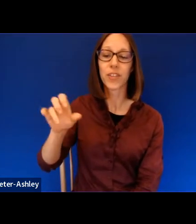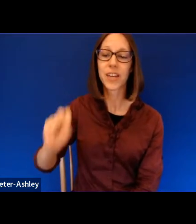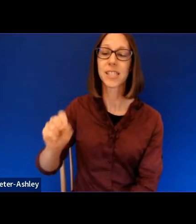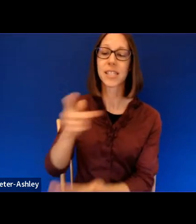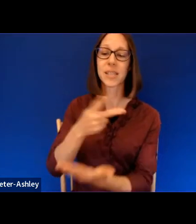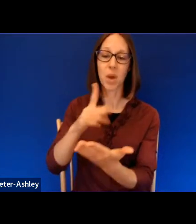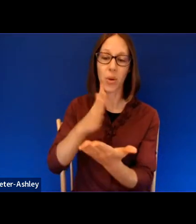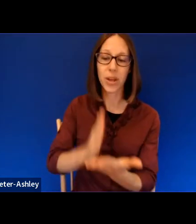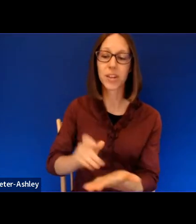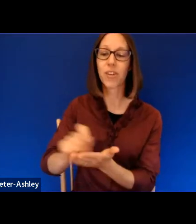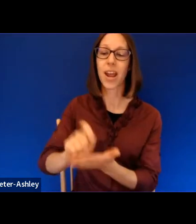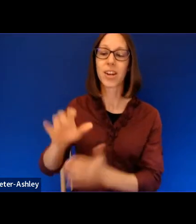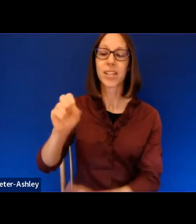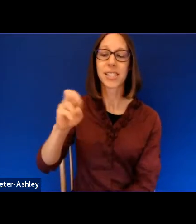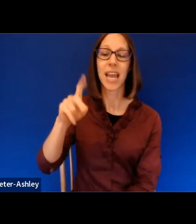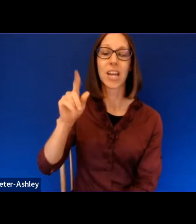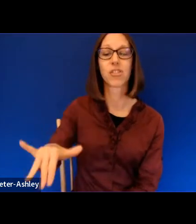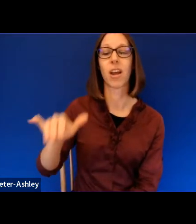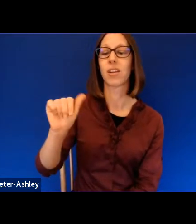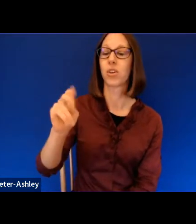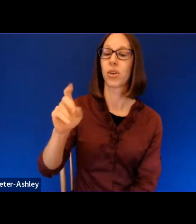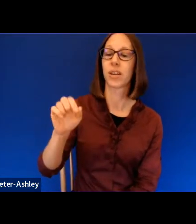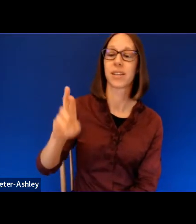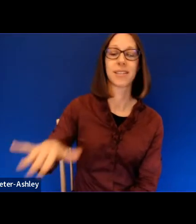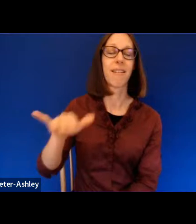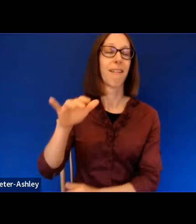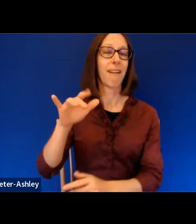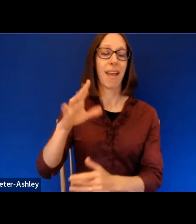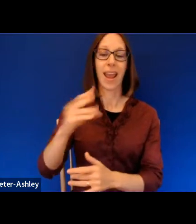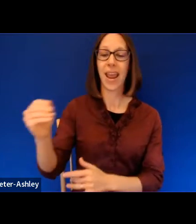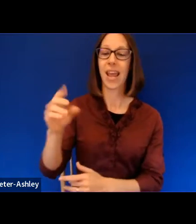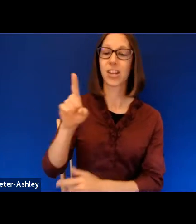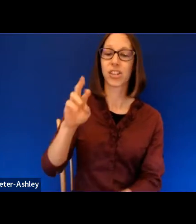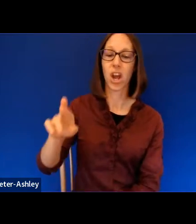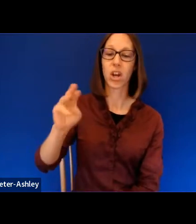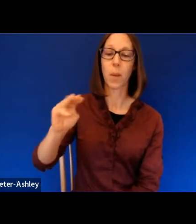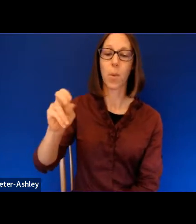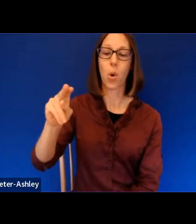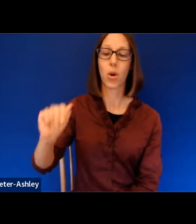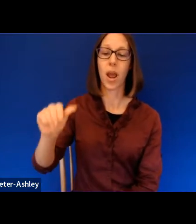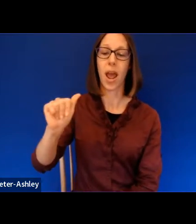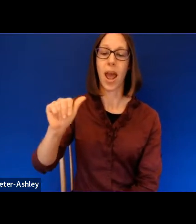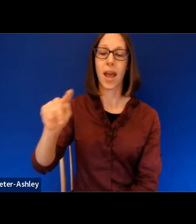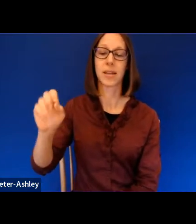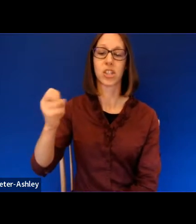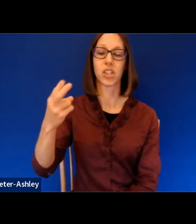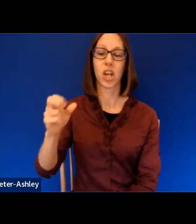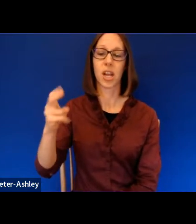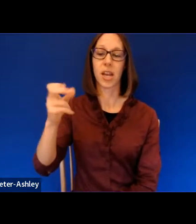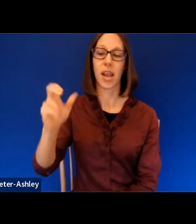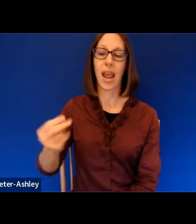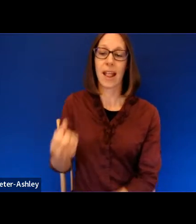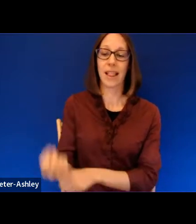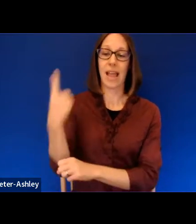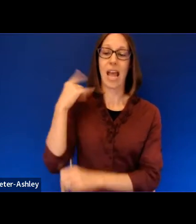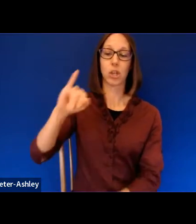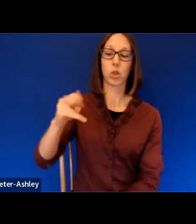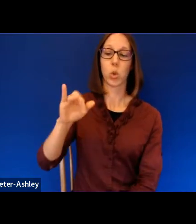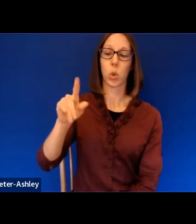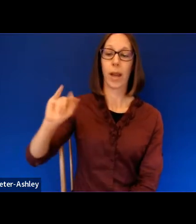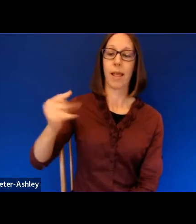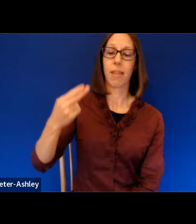and public health advocate Dr. Mona Atisha Hanna, and last year, Judith Heumann, disability rights activist.